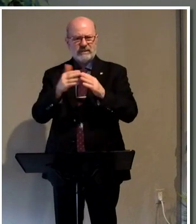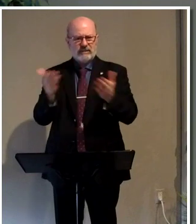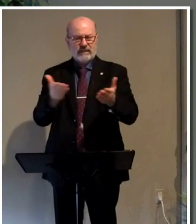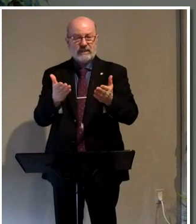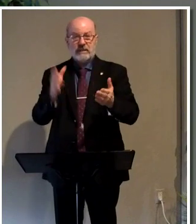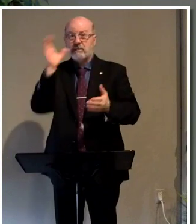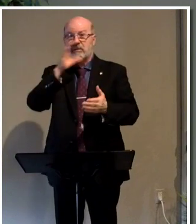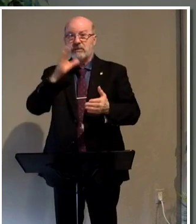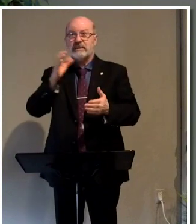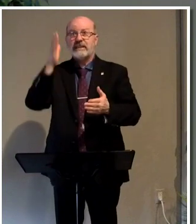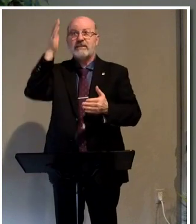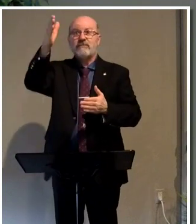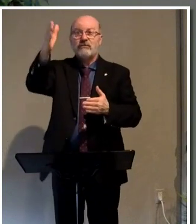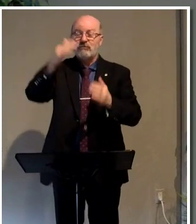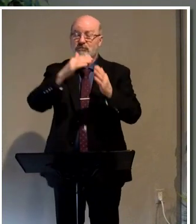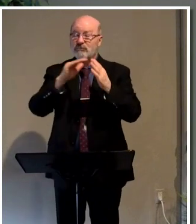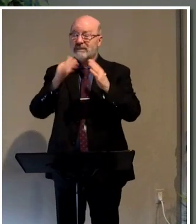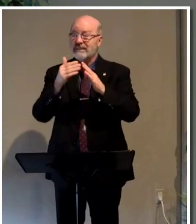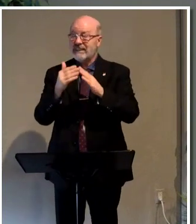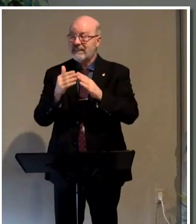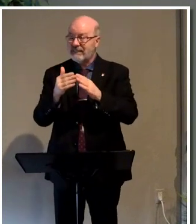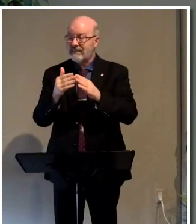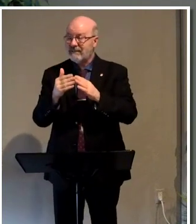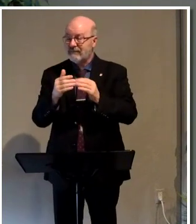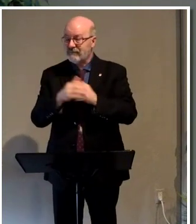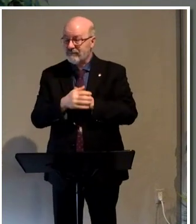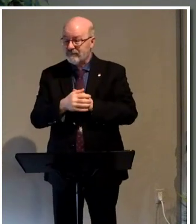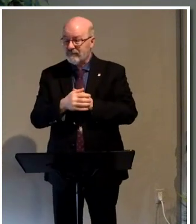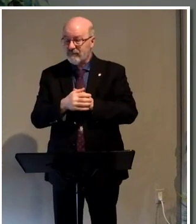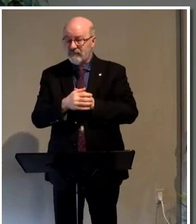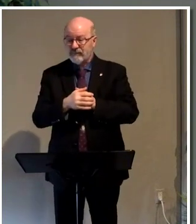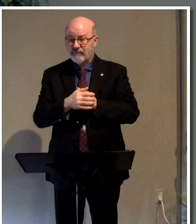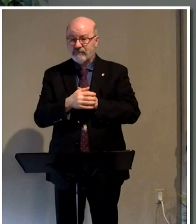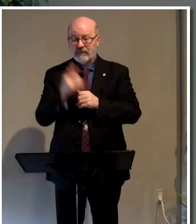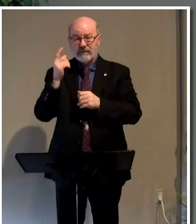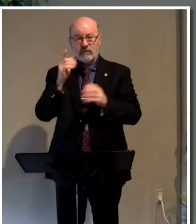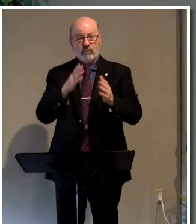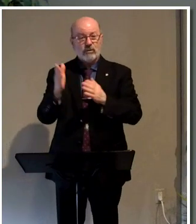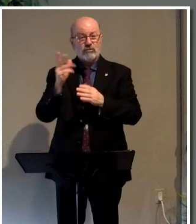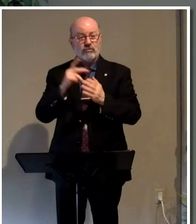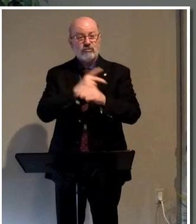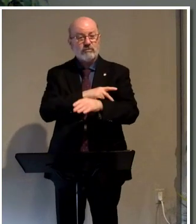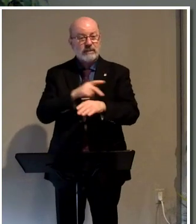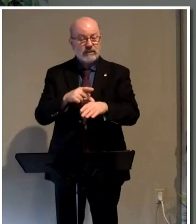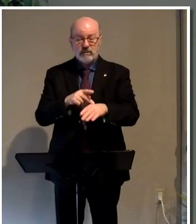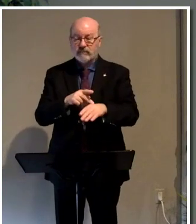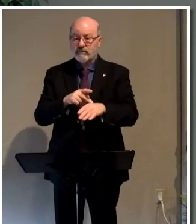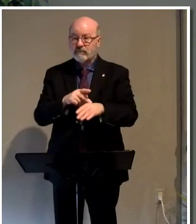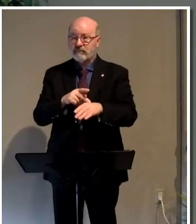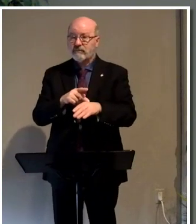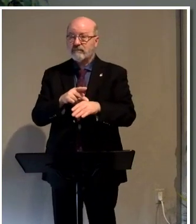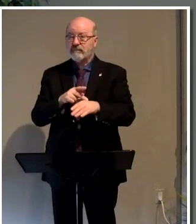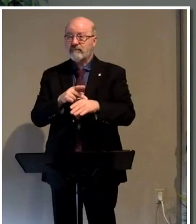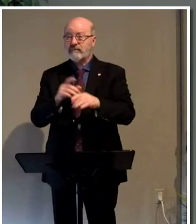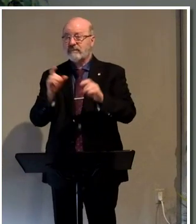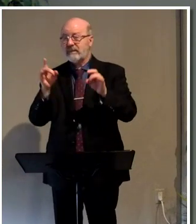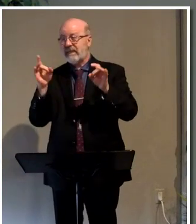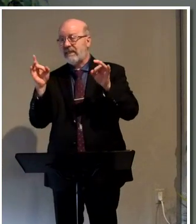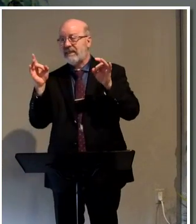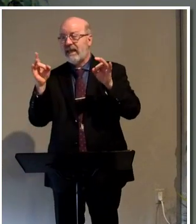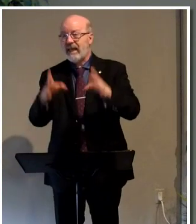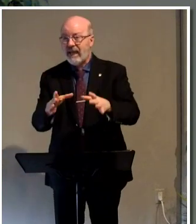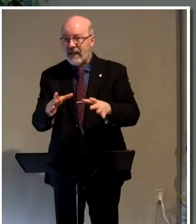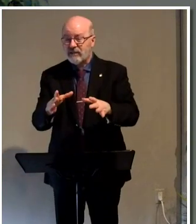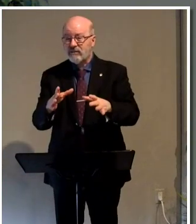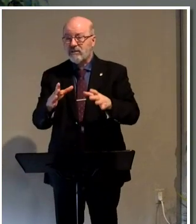we seek one to come. We seek one to come. I think according to Peter, the animosity and hate that's